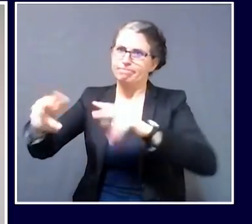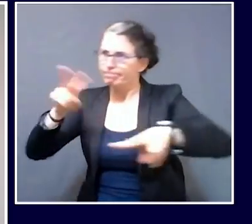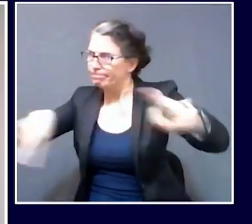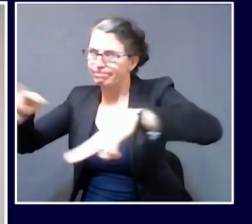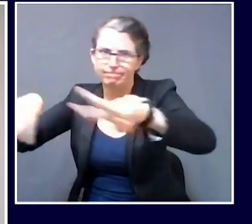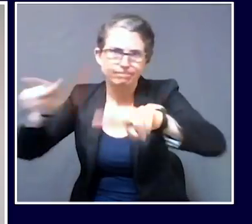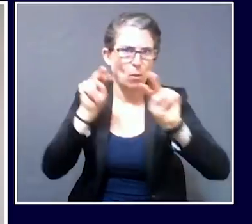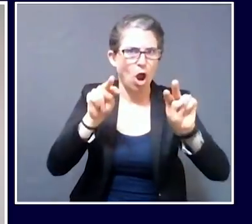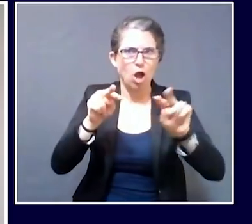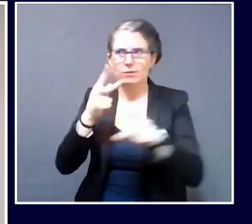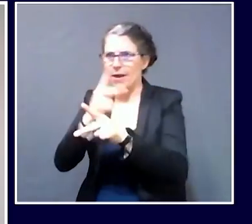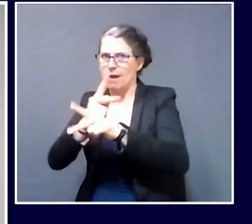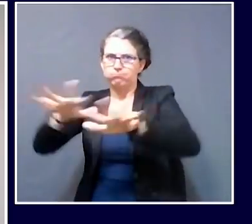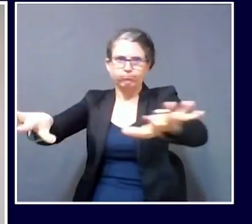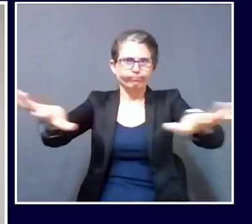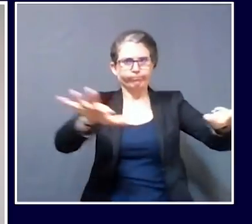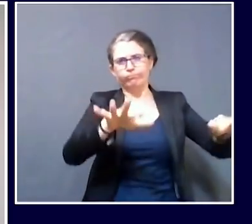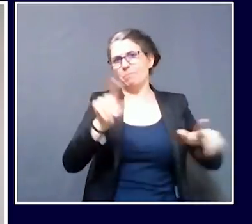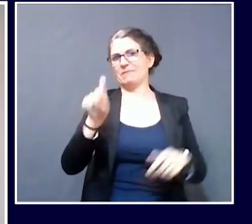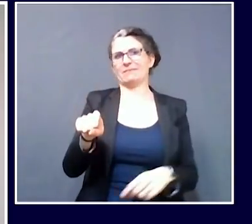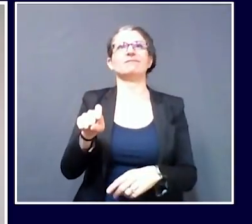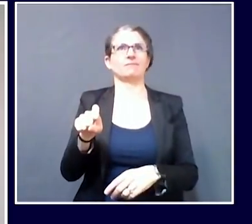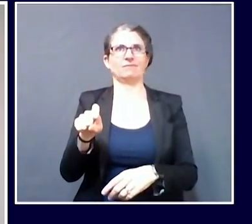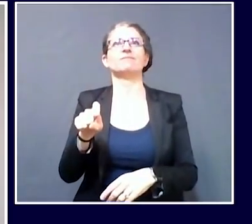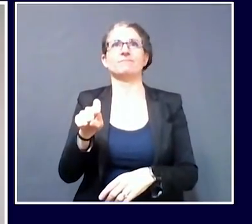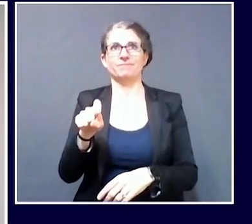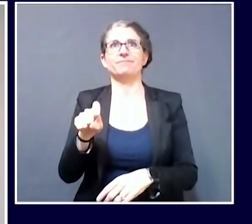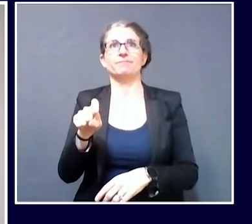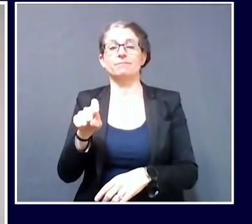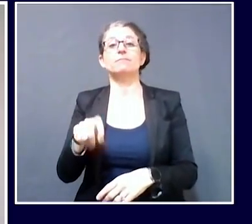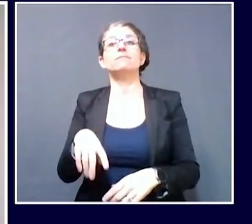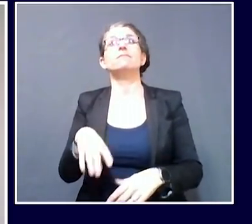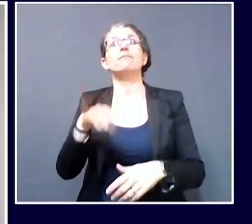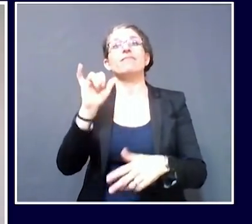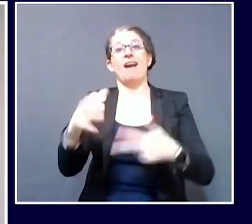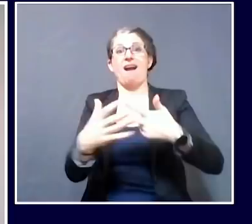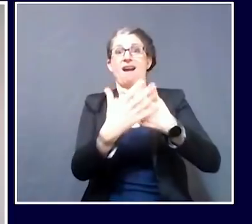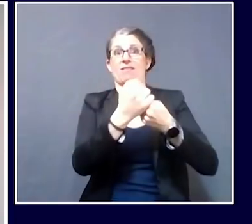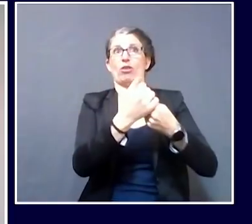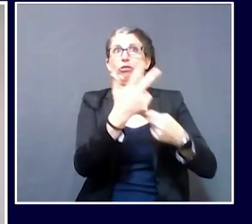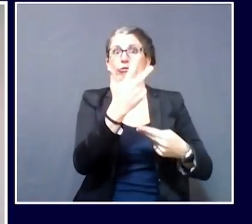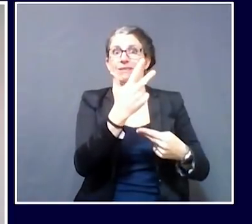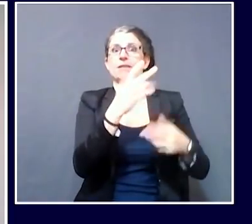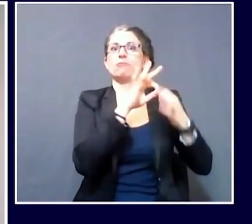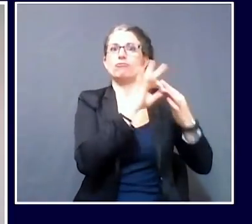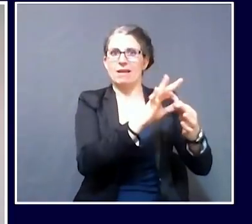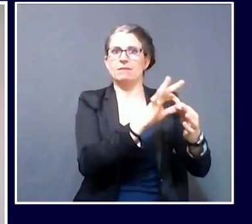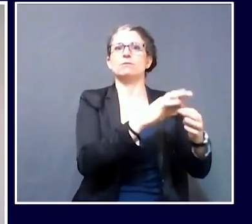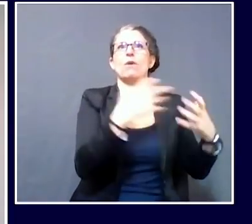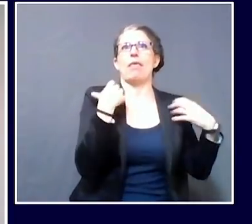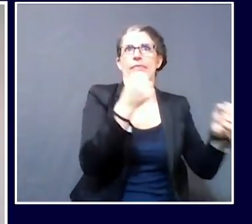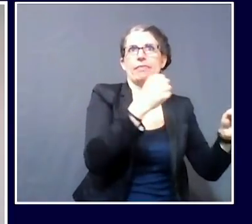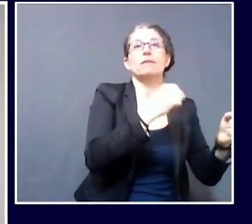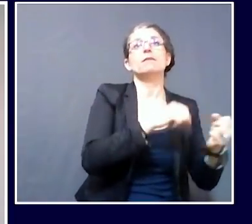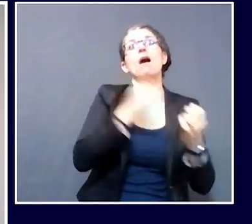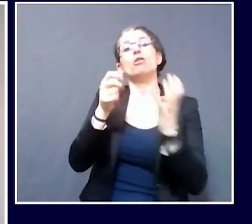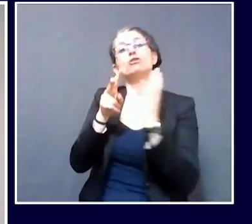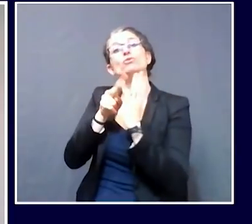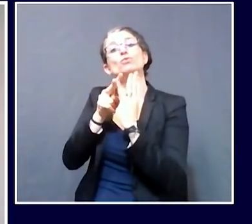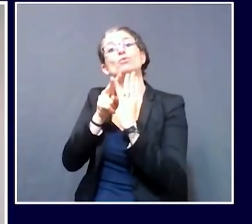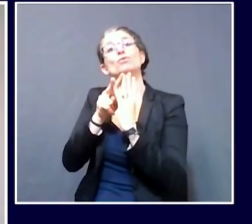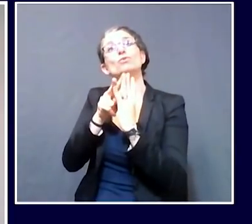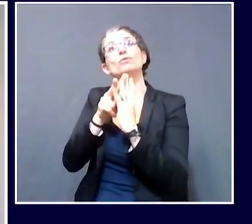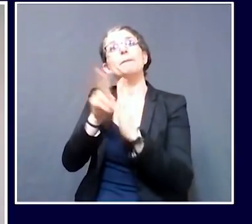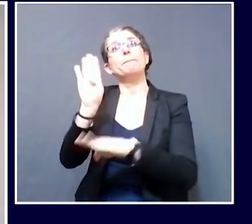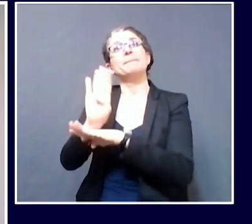report on two workplace-related outbreaks. The first is Abbott Laboratories and their facility in Scarborough.